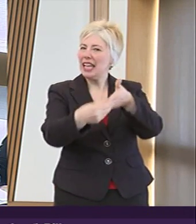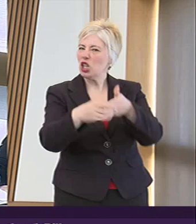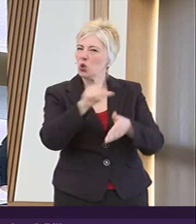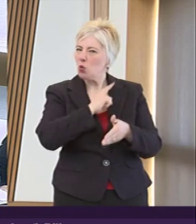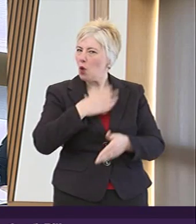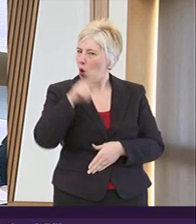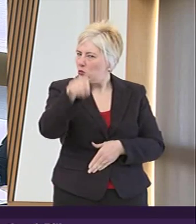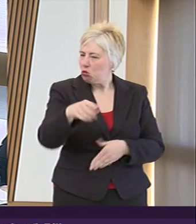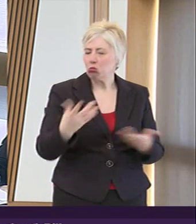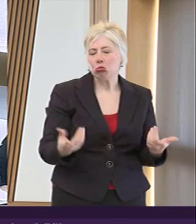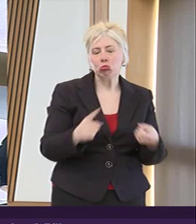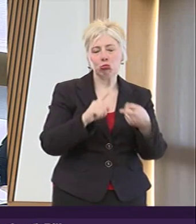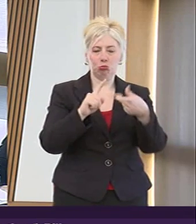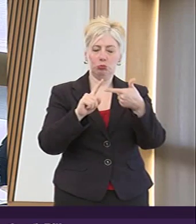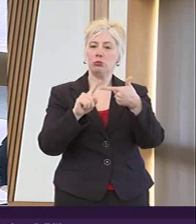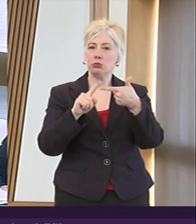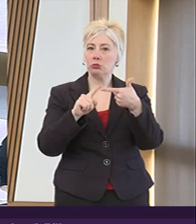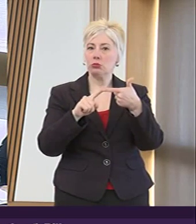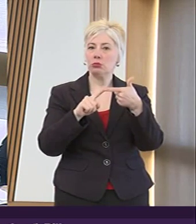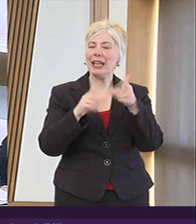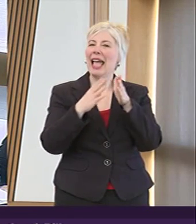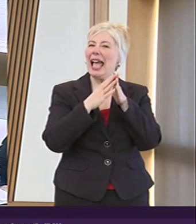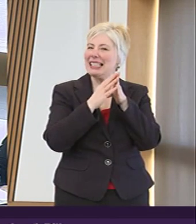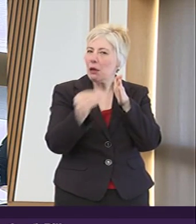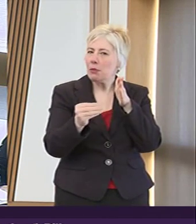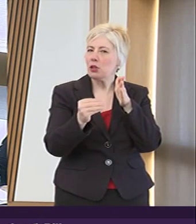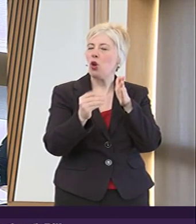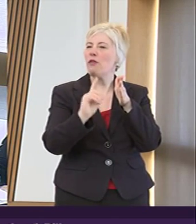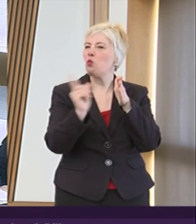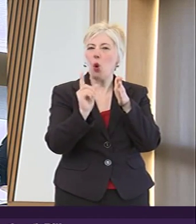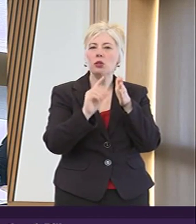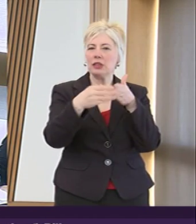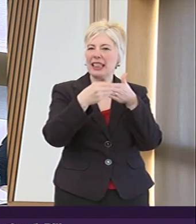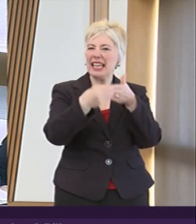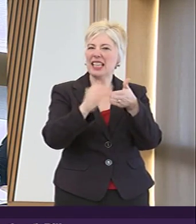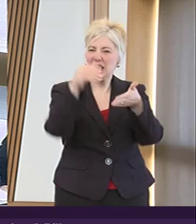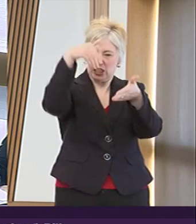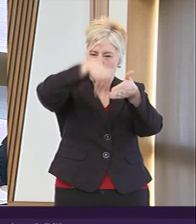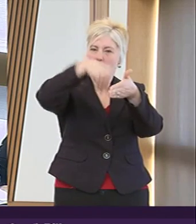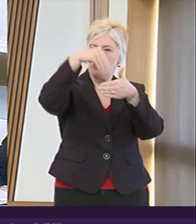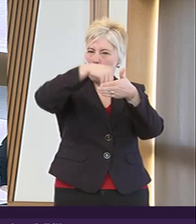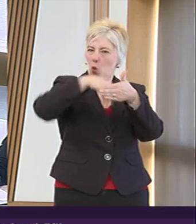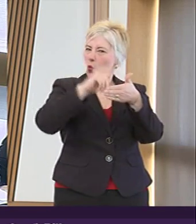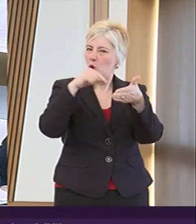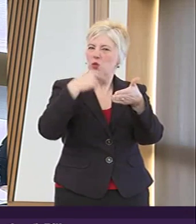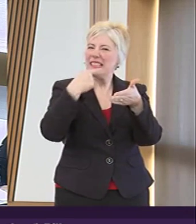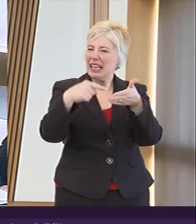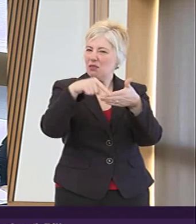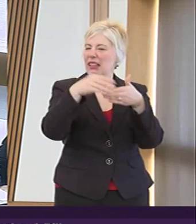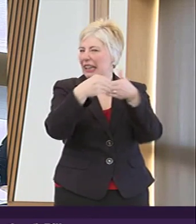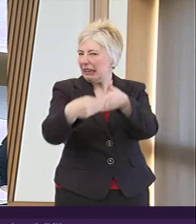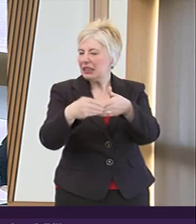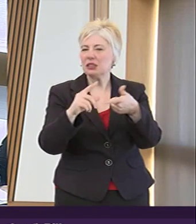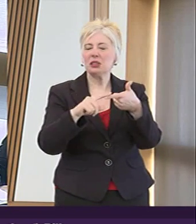two examples of the provision likely to be made in any guidance issued three